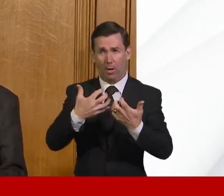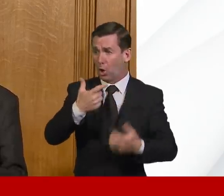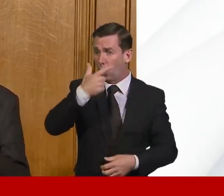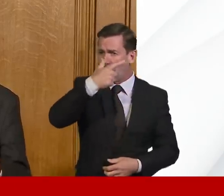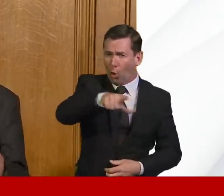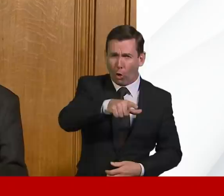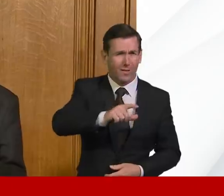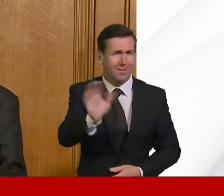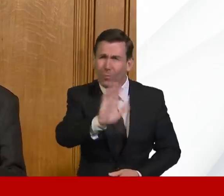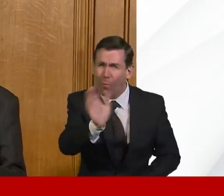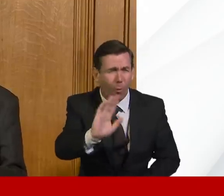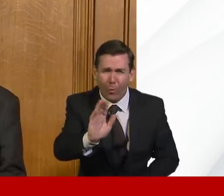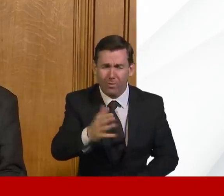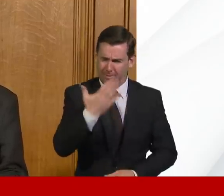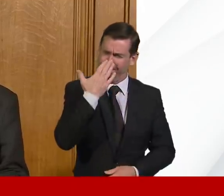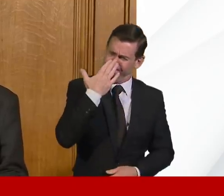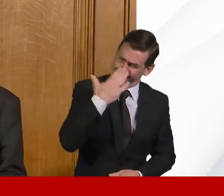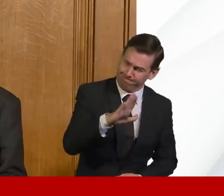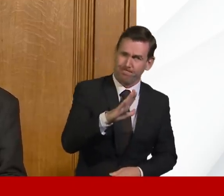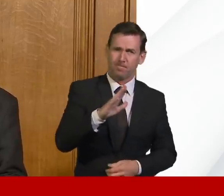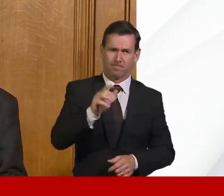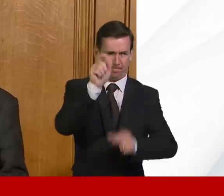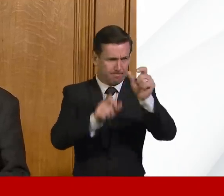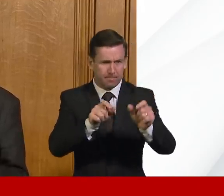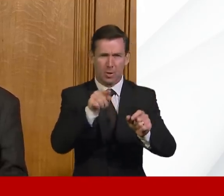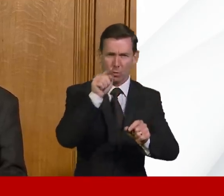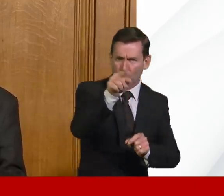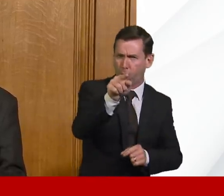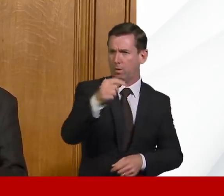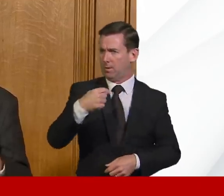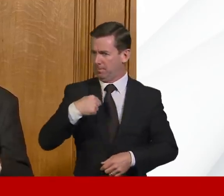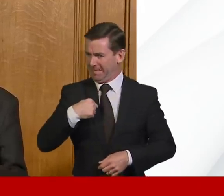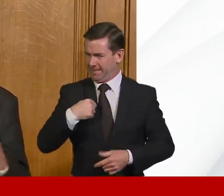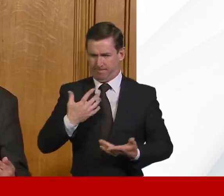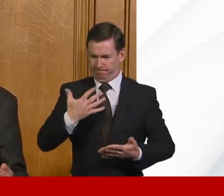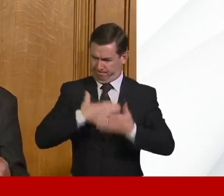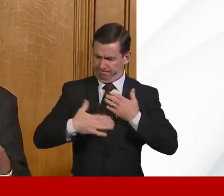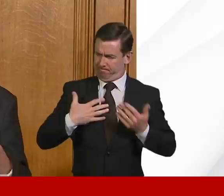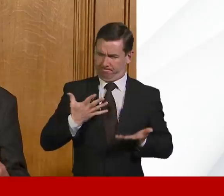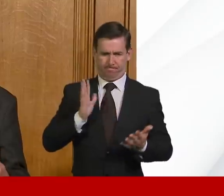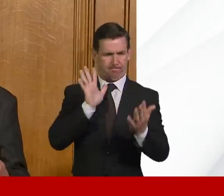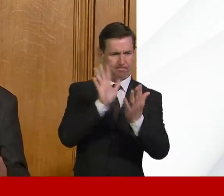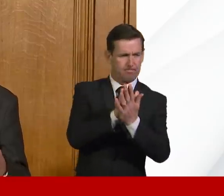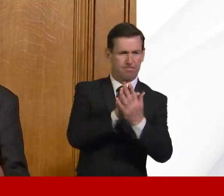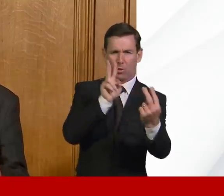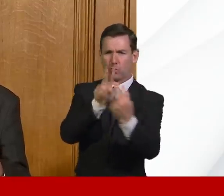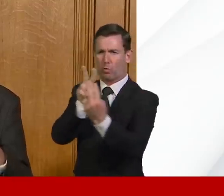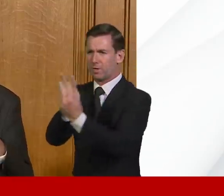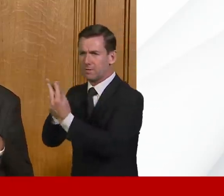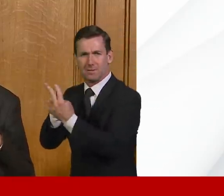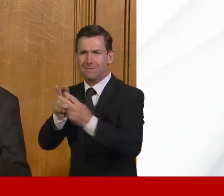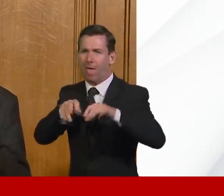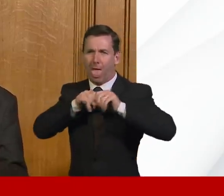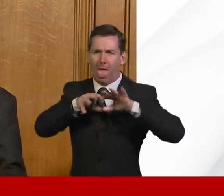chance. It's because of the actions that you take, that I take, that we all take to reduce the transmission of the virus. So